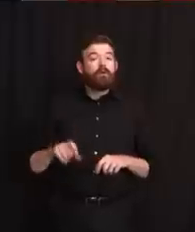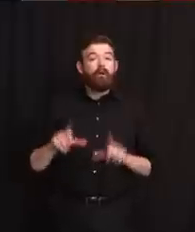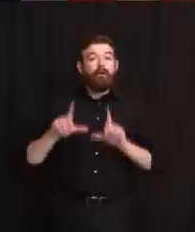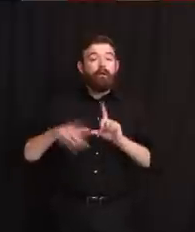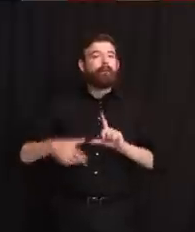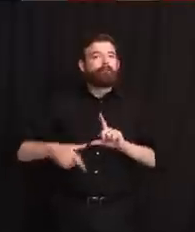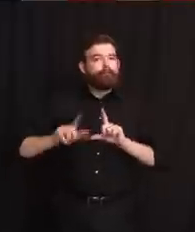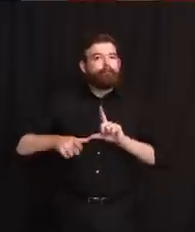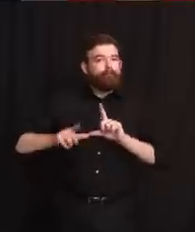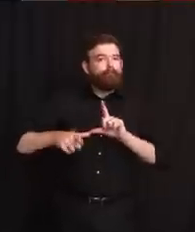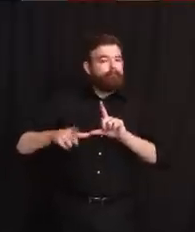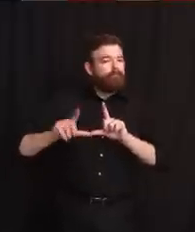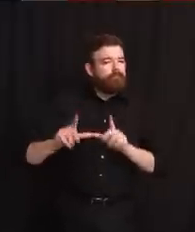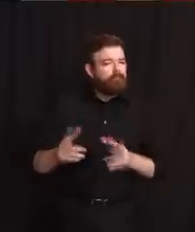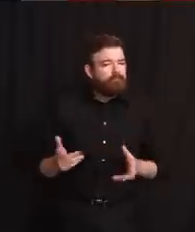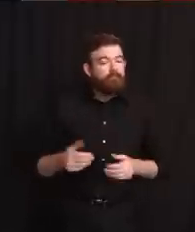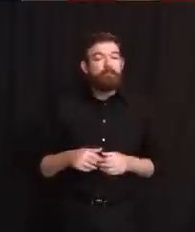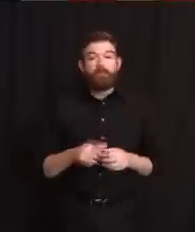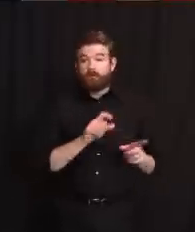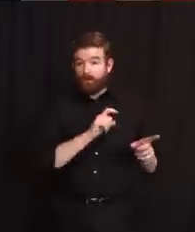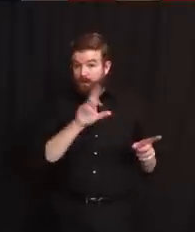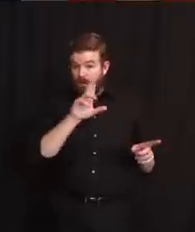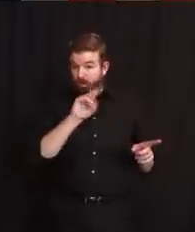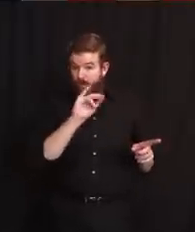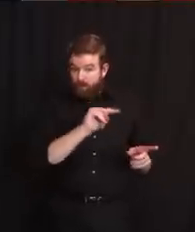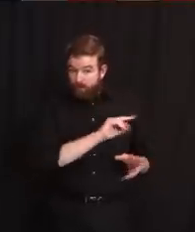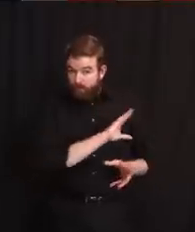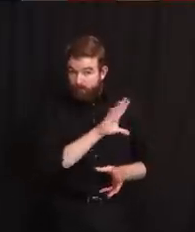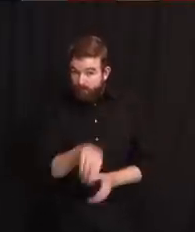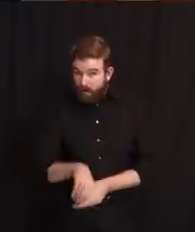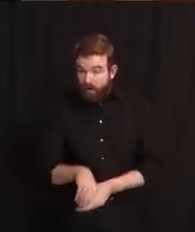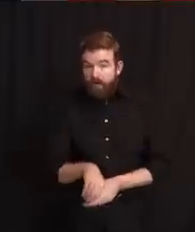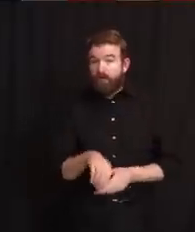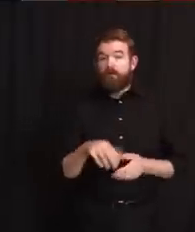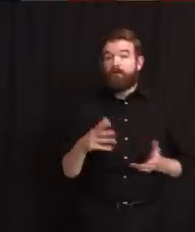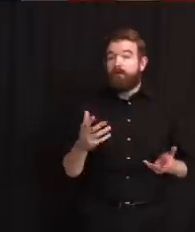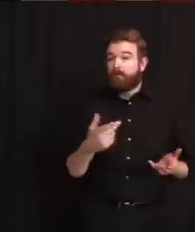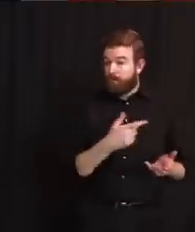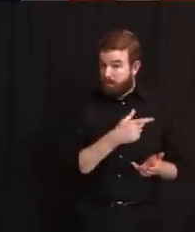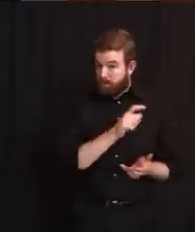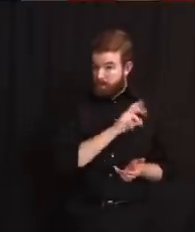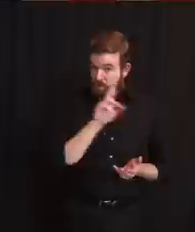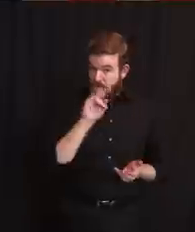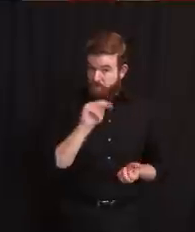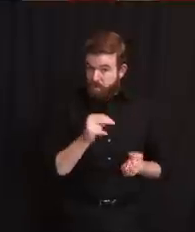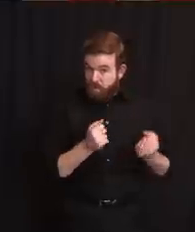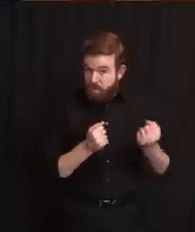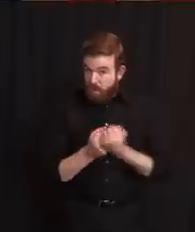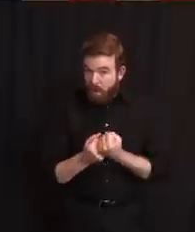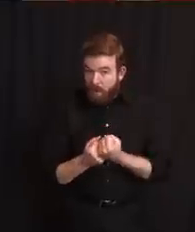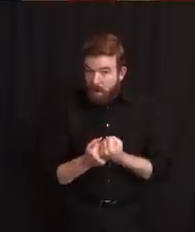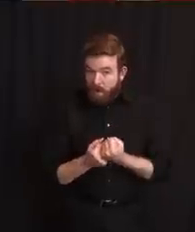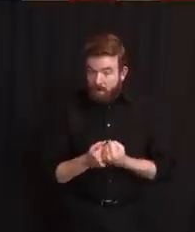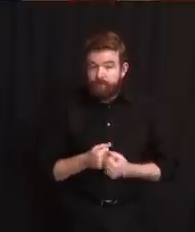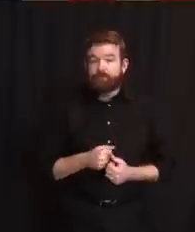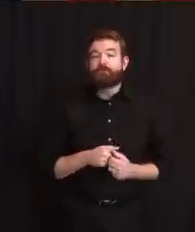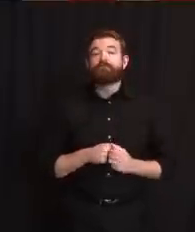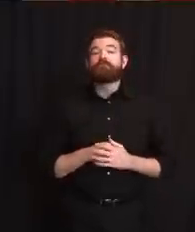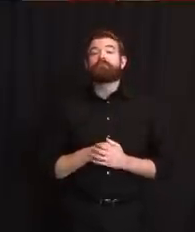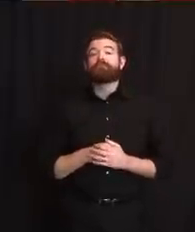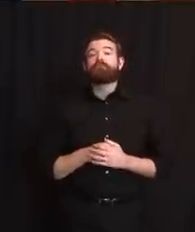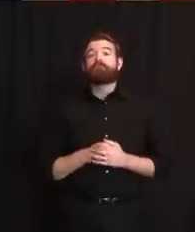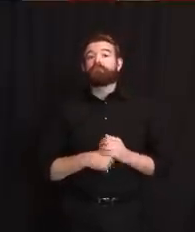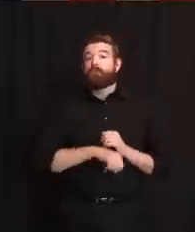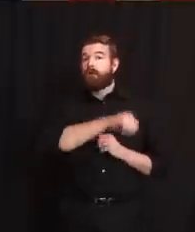unions part of this effort? And if so, are they in support? Are you following the example of any other U.S. jurisdictions?